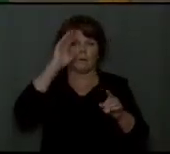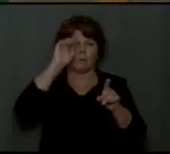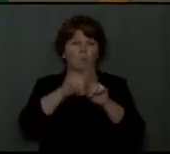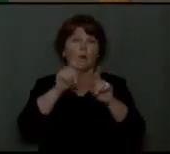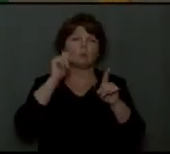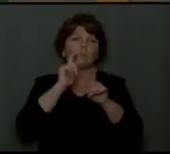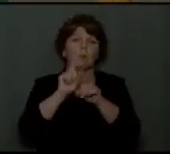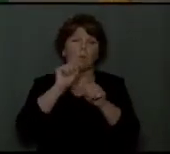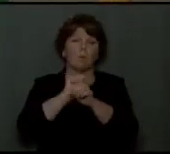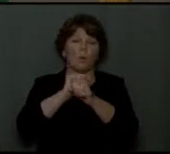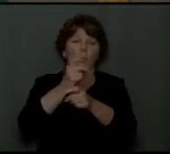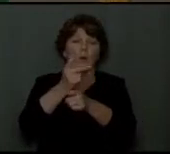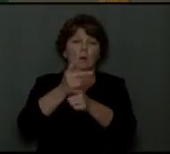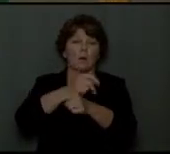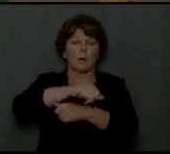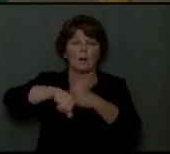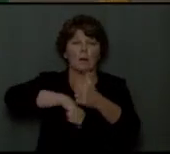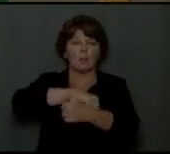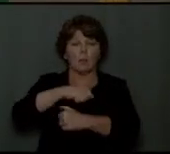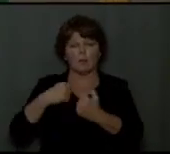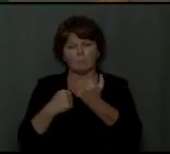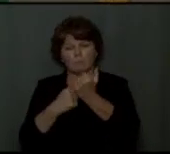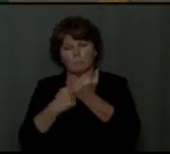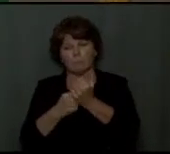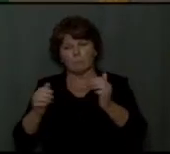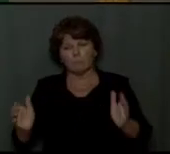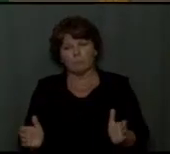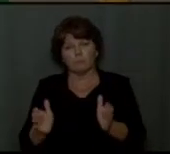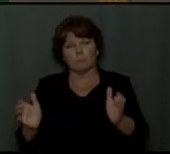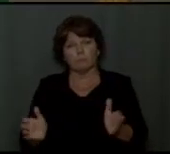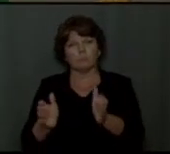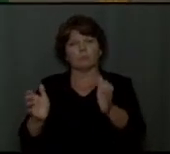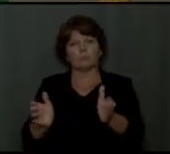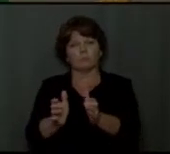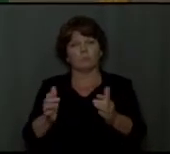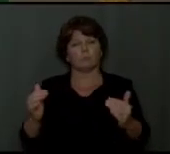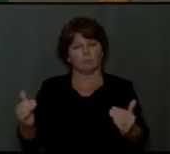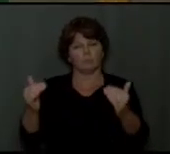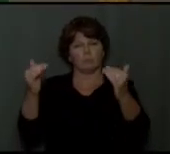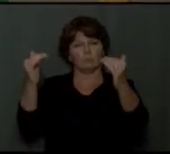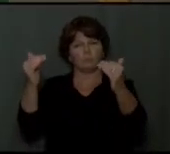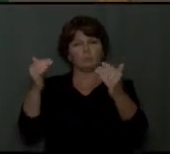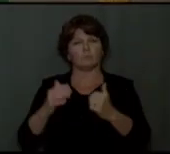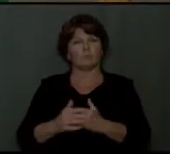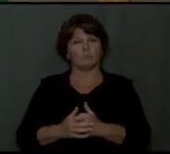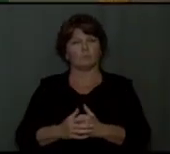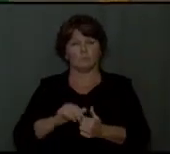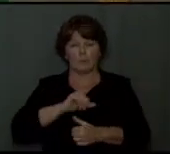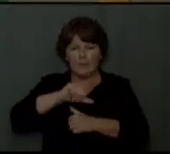care for each other, by admonishing and exhorting each other.